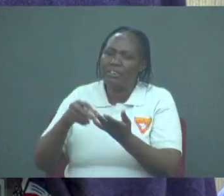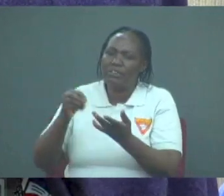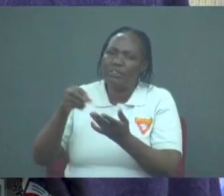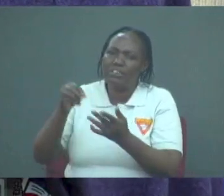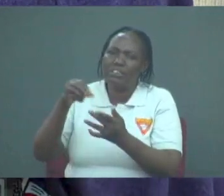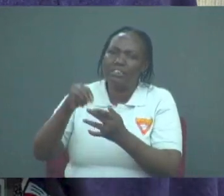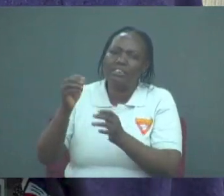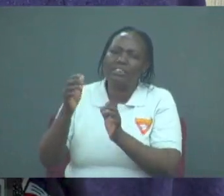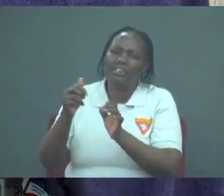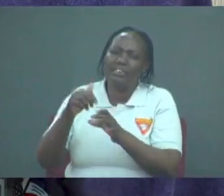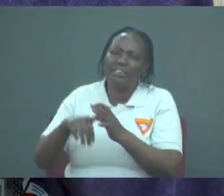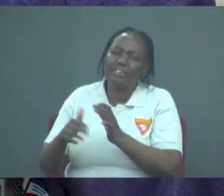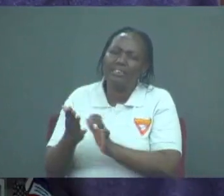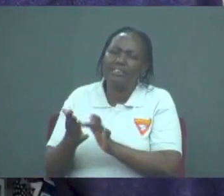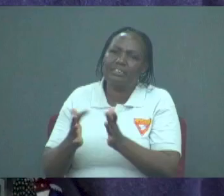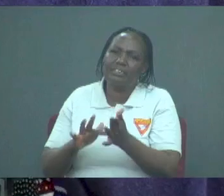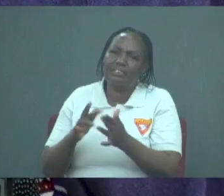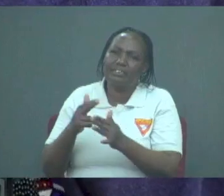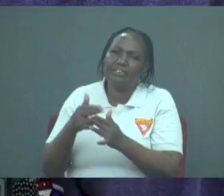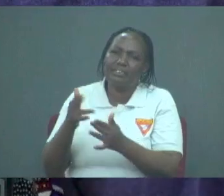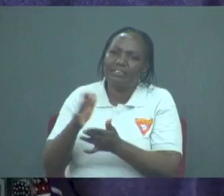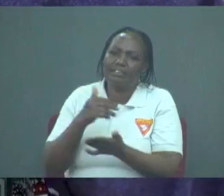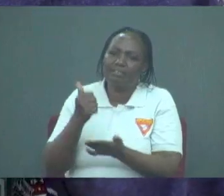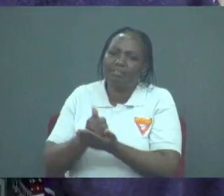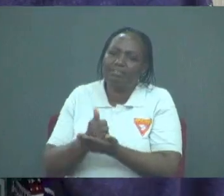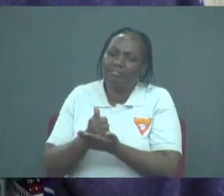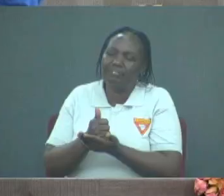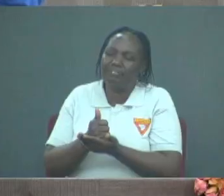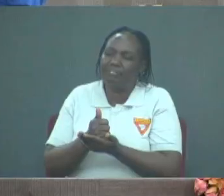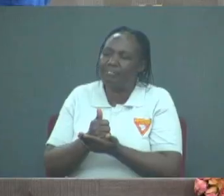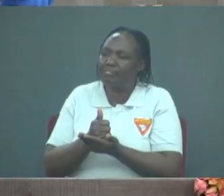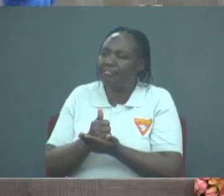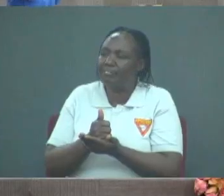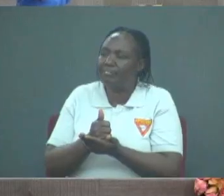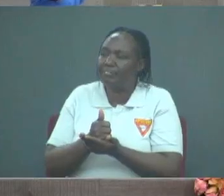amen thank you very much God bless you